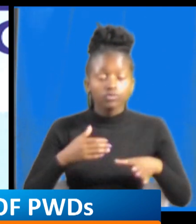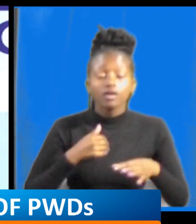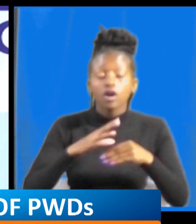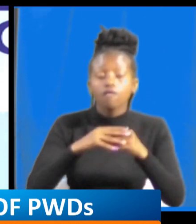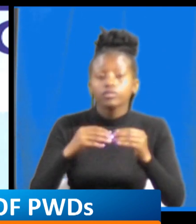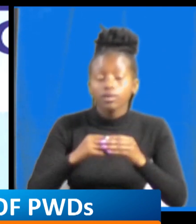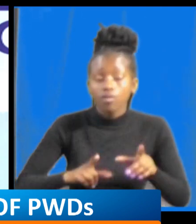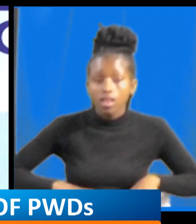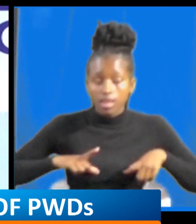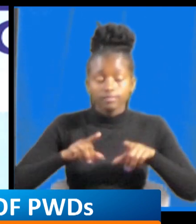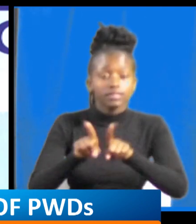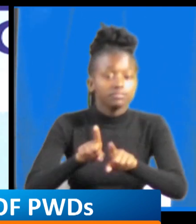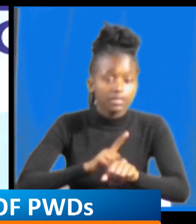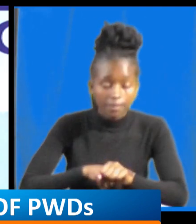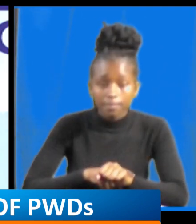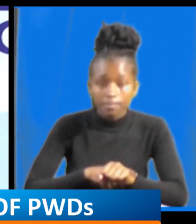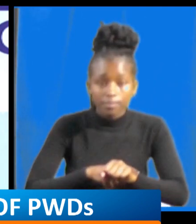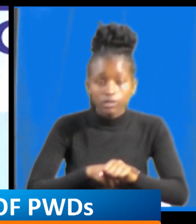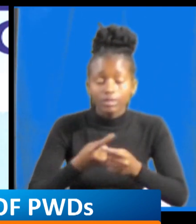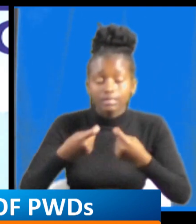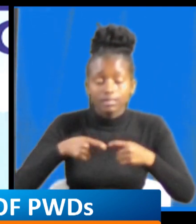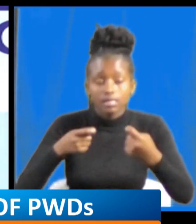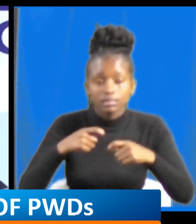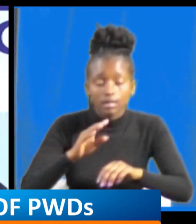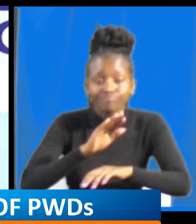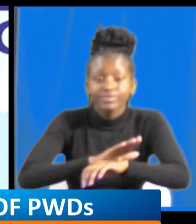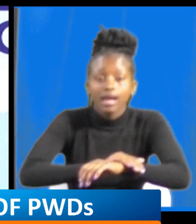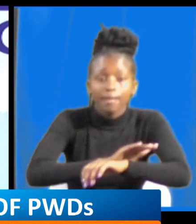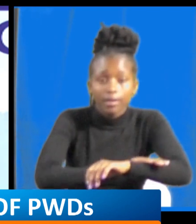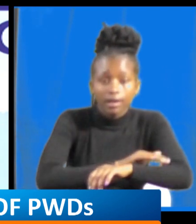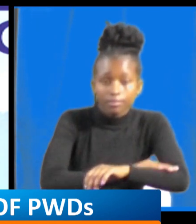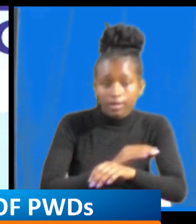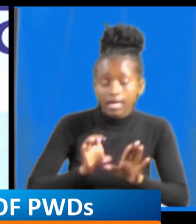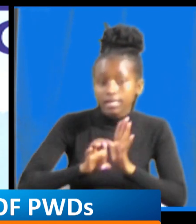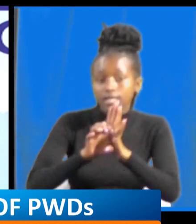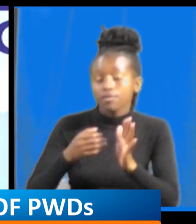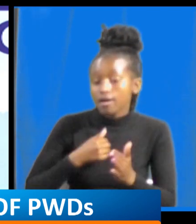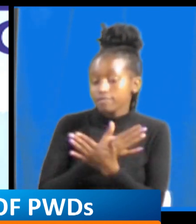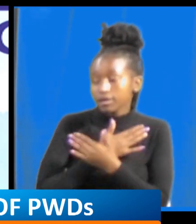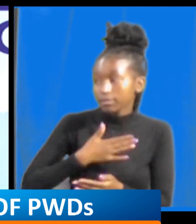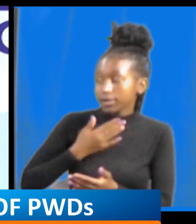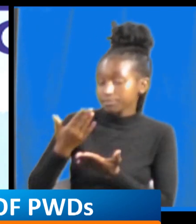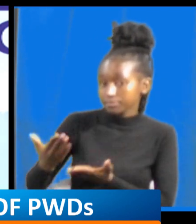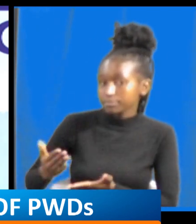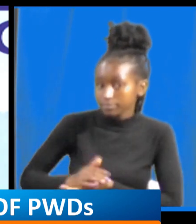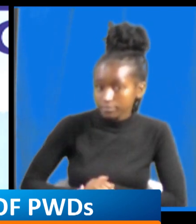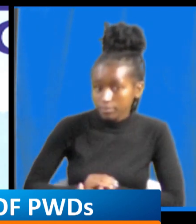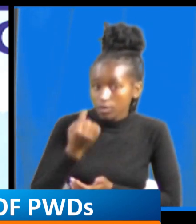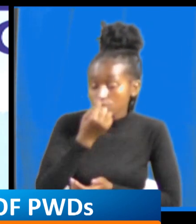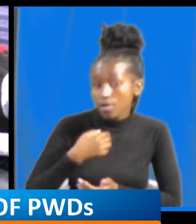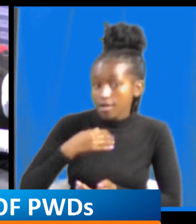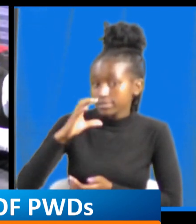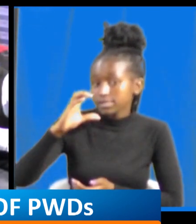also does therapy for like for my friend here in cerebral palsy